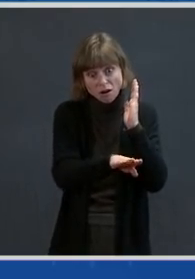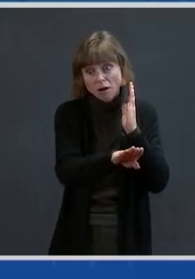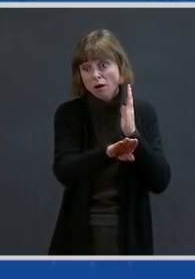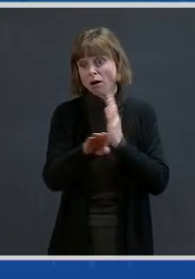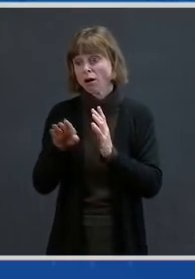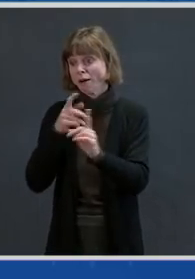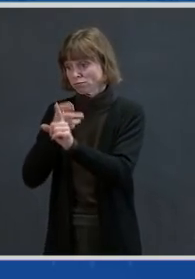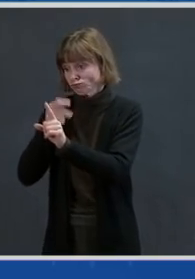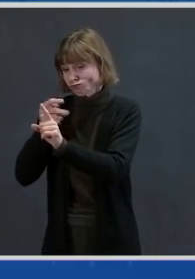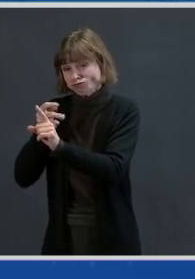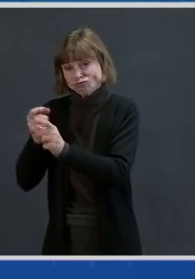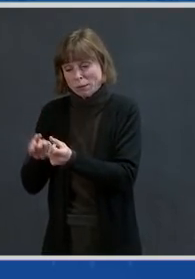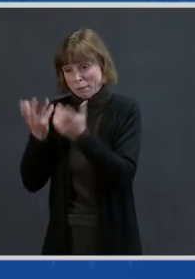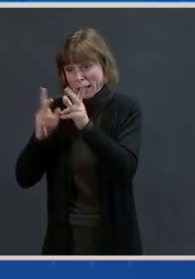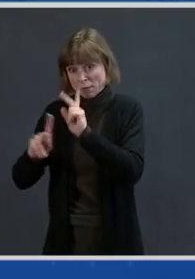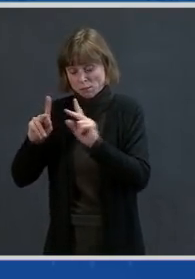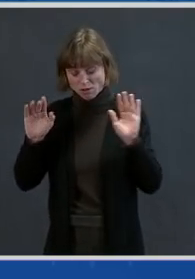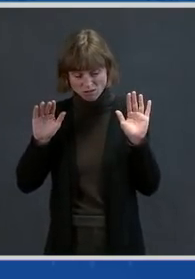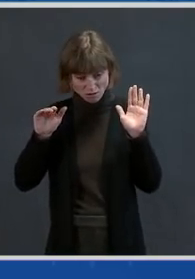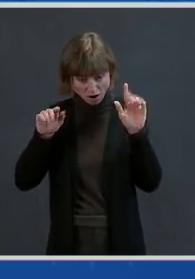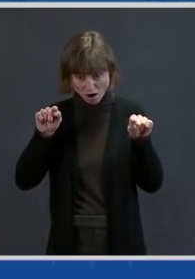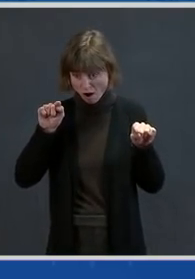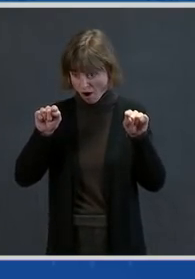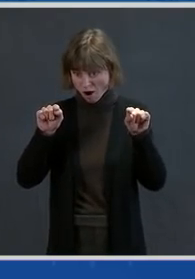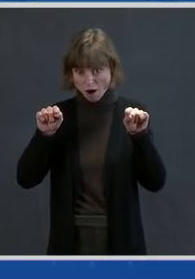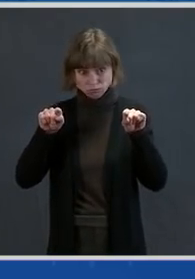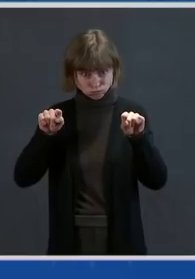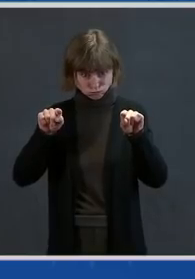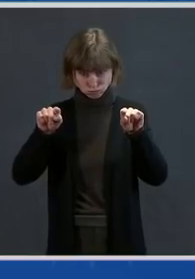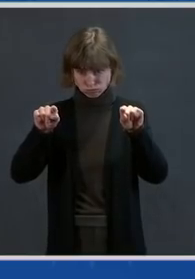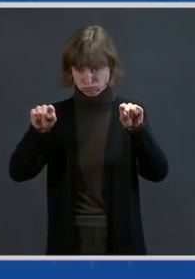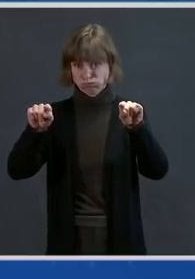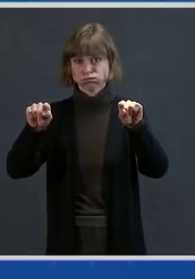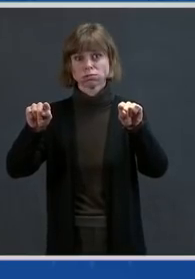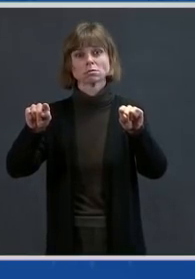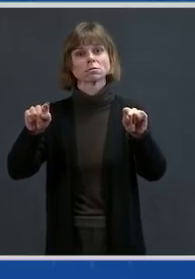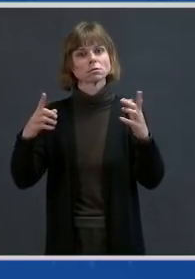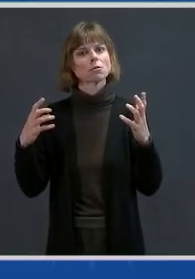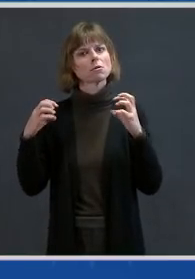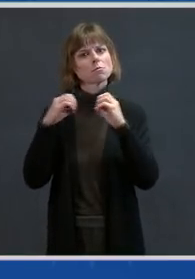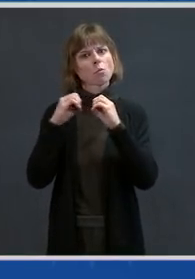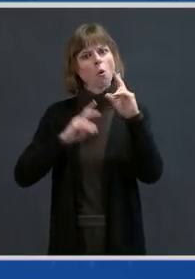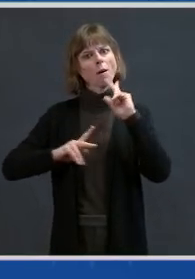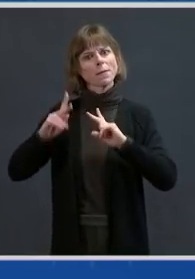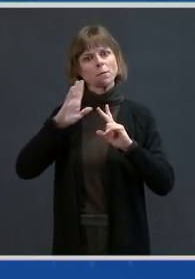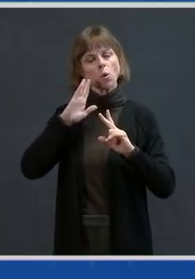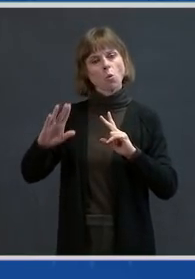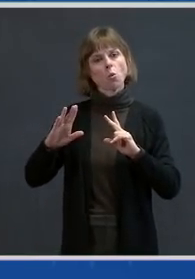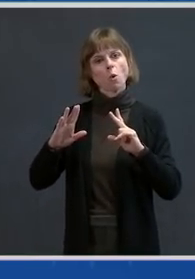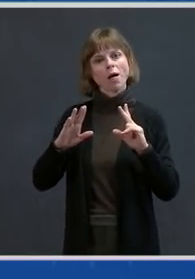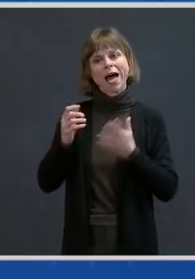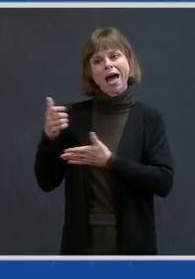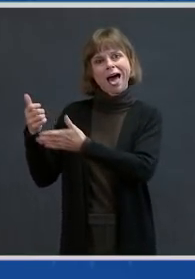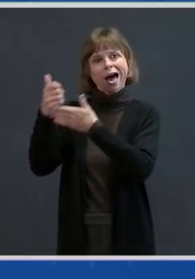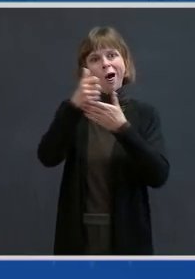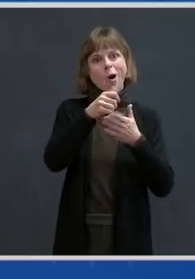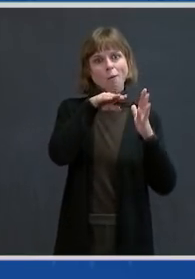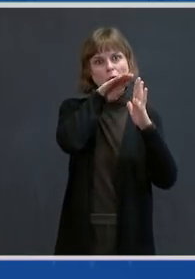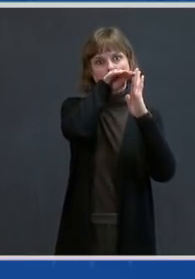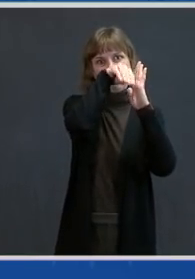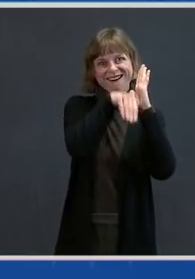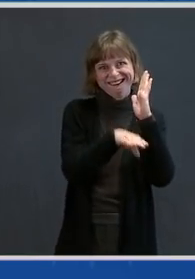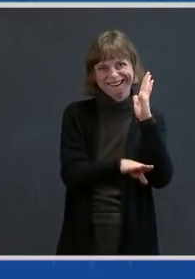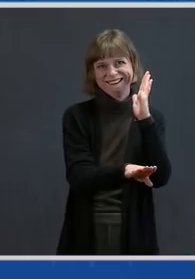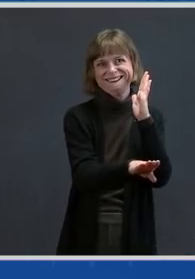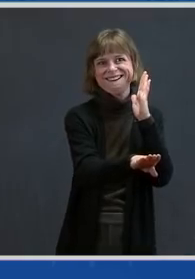that very, very low baseline, but you'll have more and more people that will keep it at that baseline because the virus